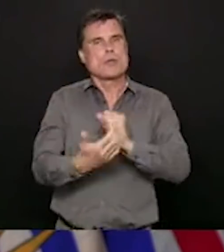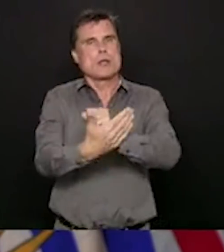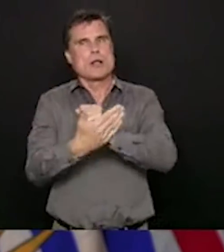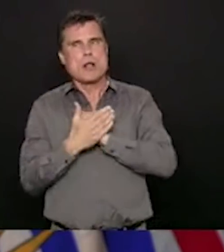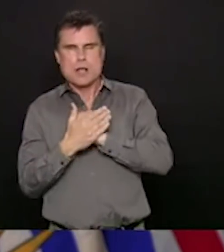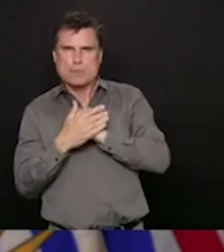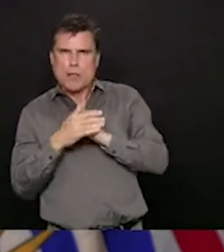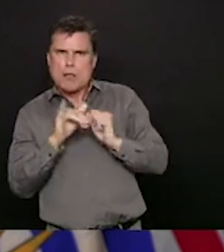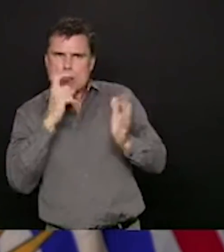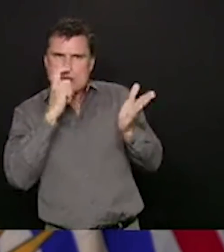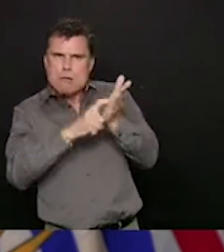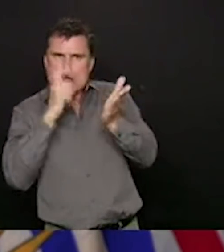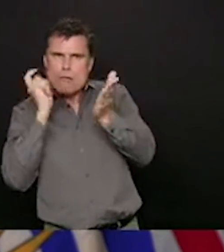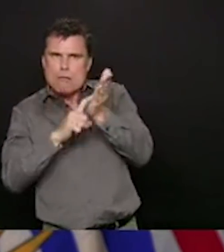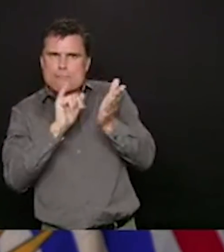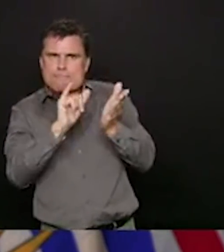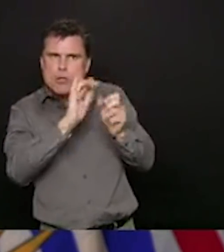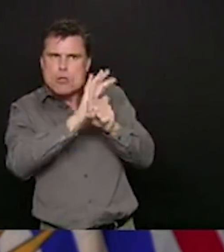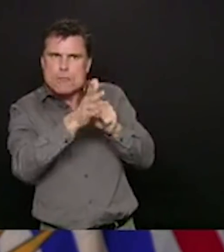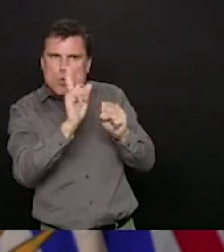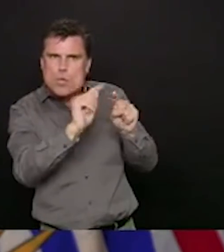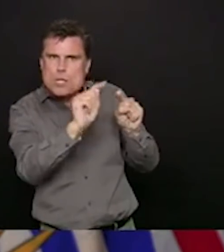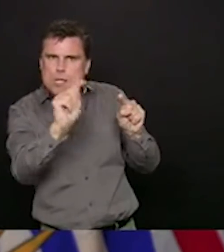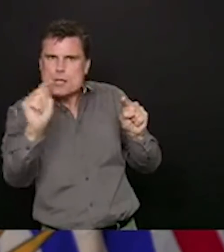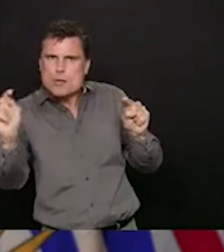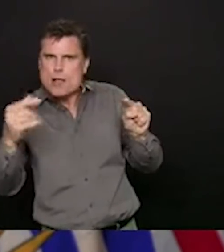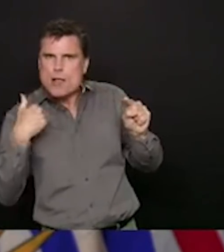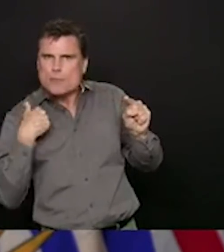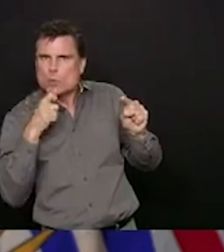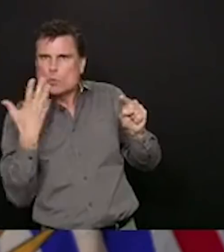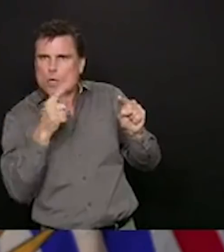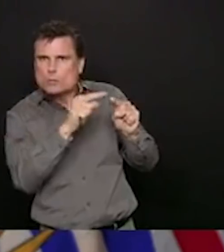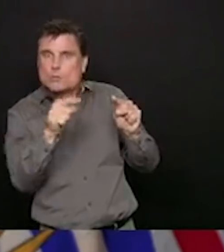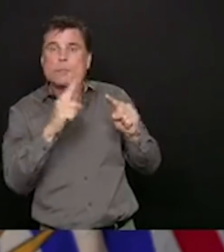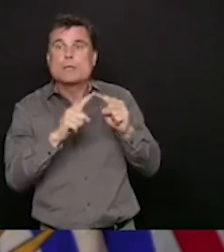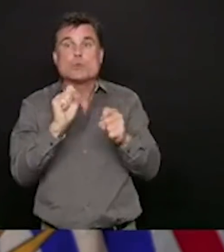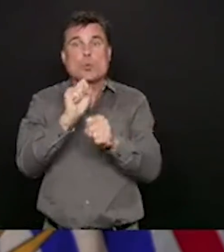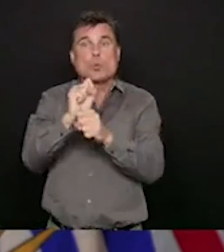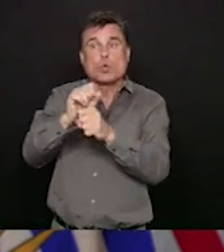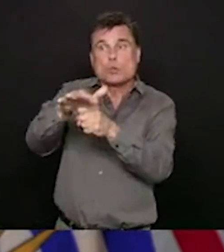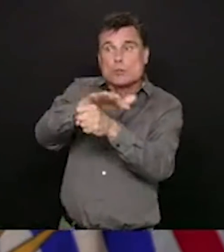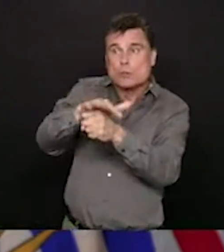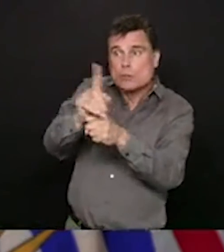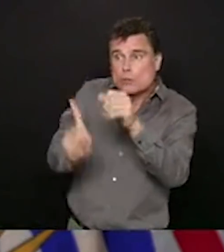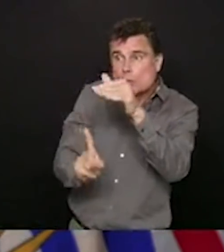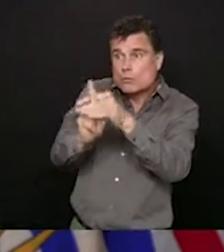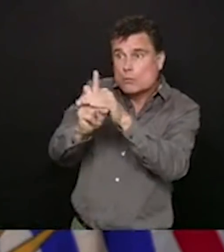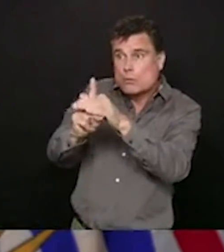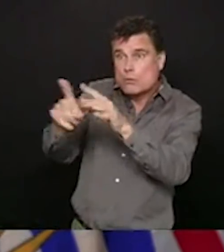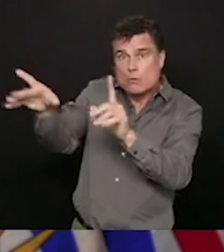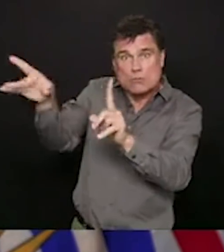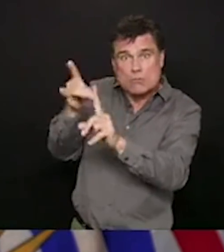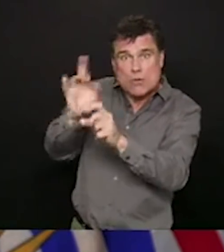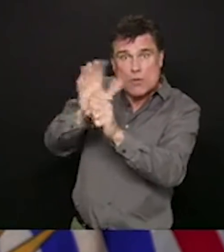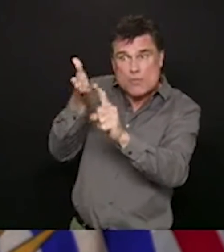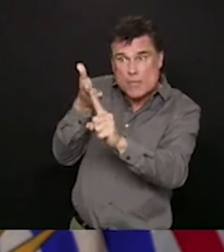particularly in some of the workplace clusters that we've been looking at, and at the federal prison and our long-term care outbreaks, that people can